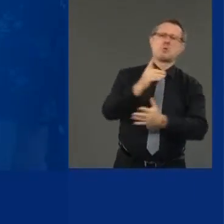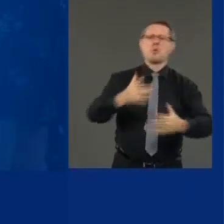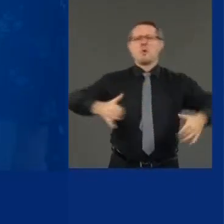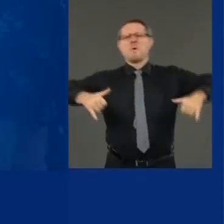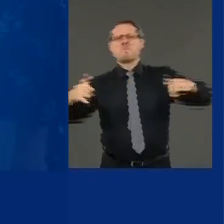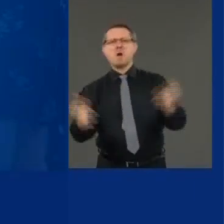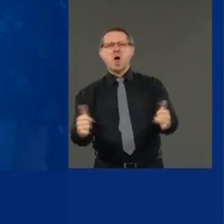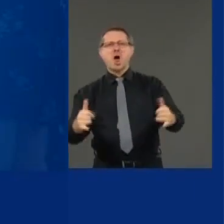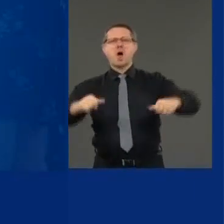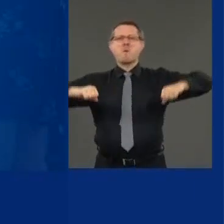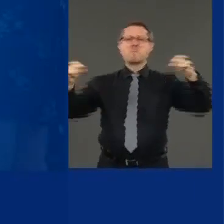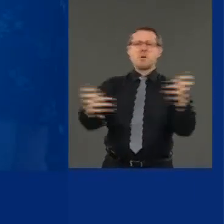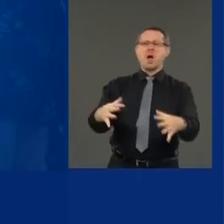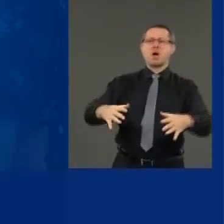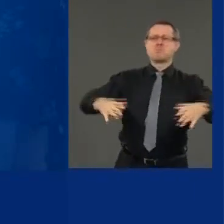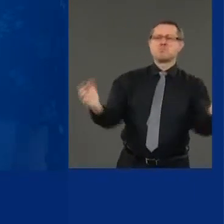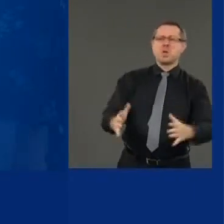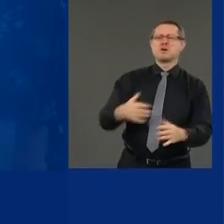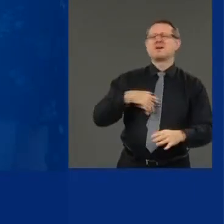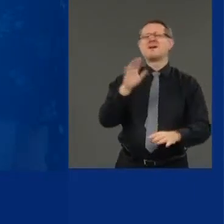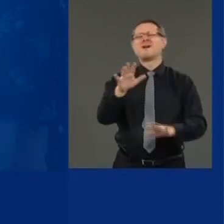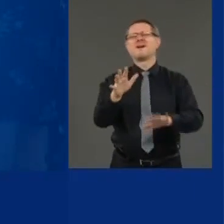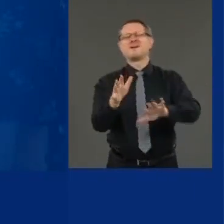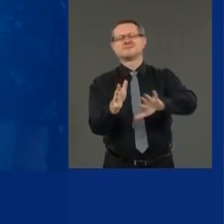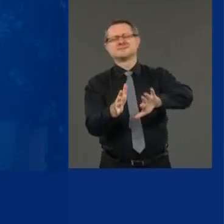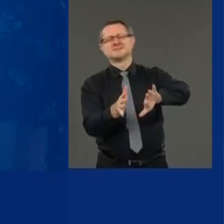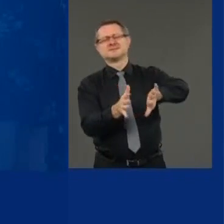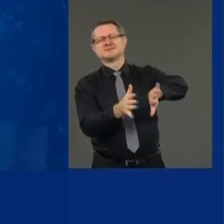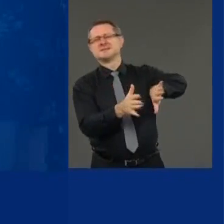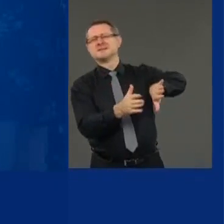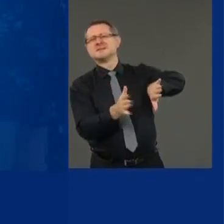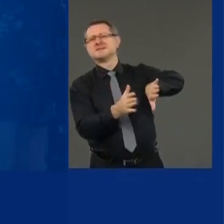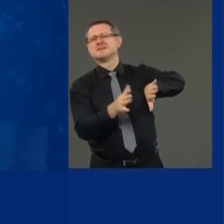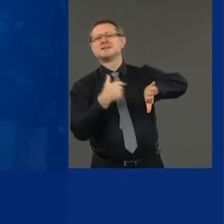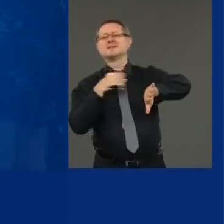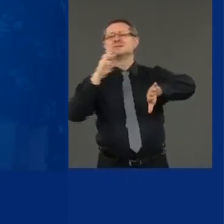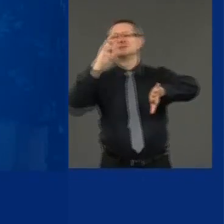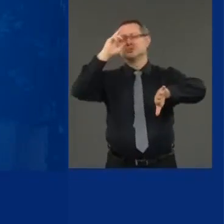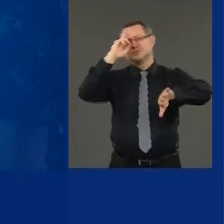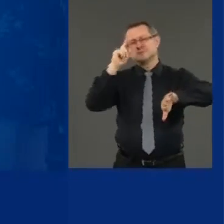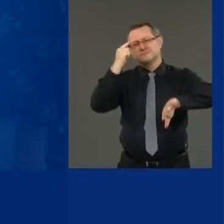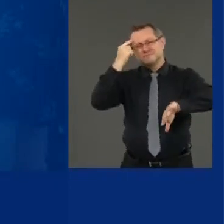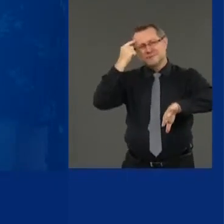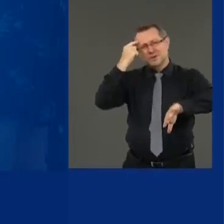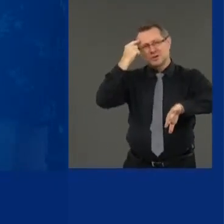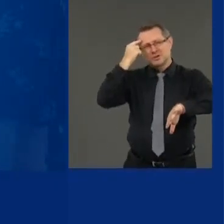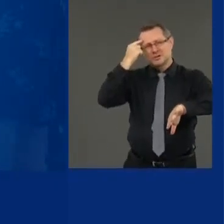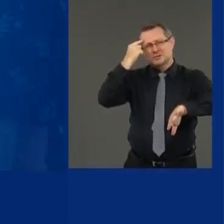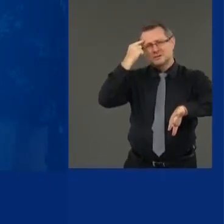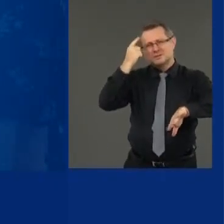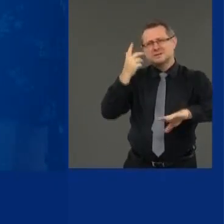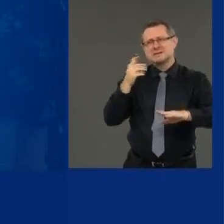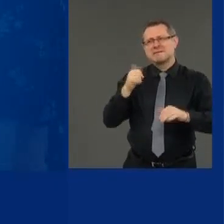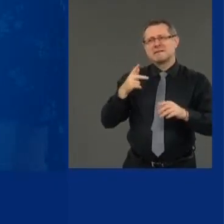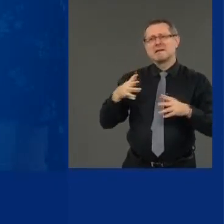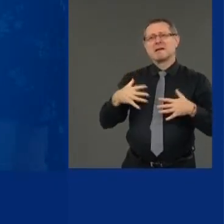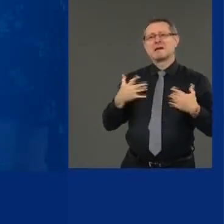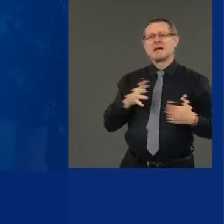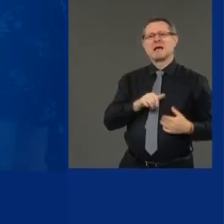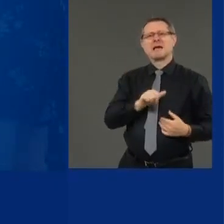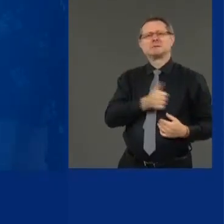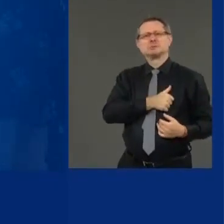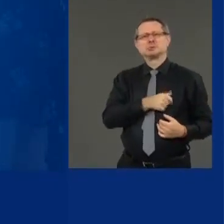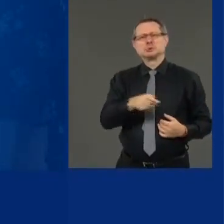But let's be smart about it, right? There is an attitude that young